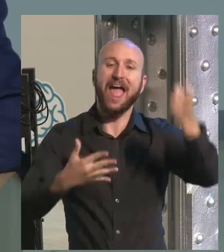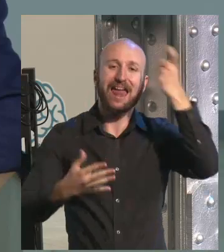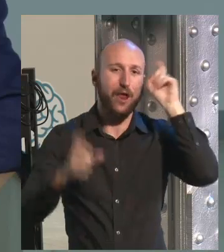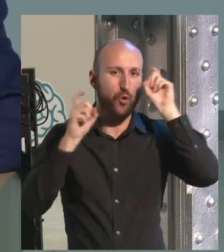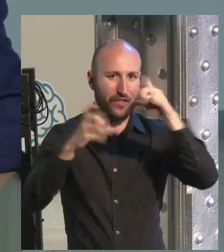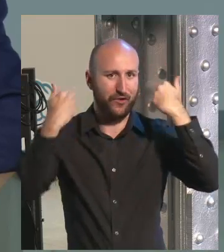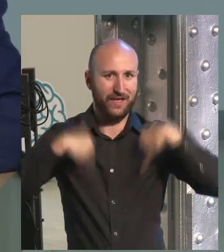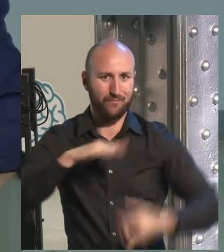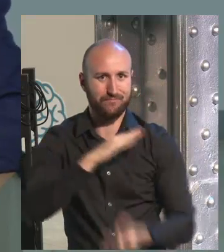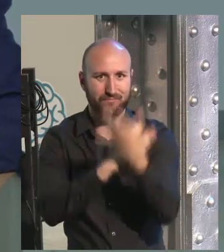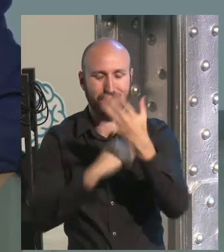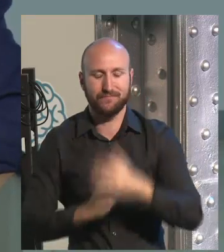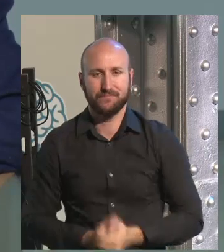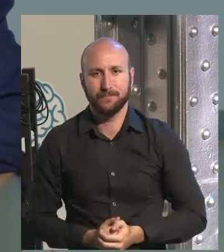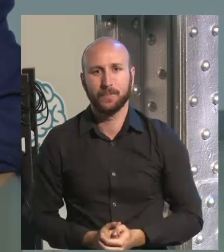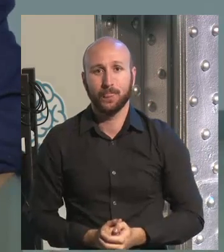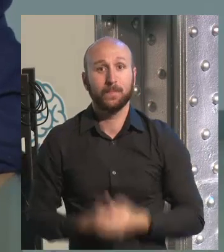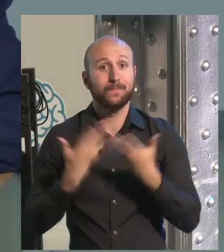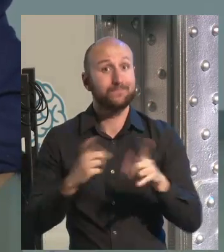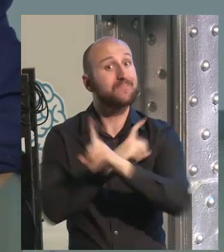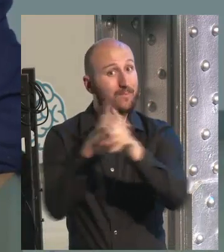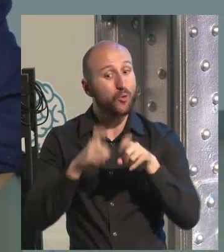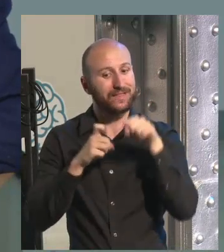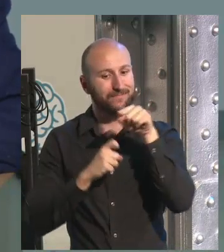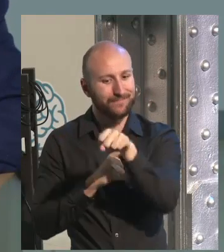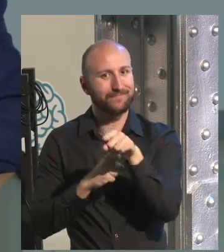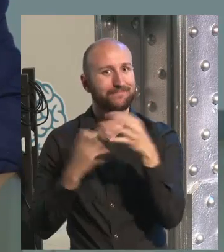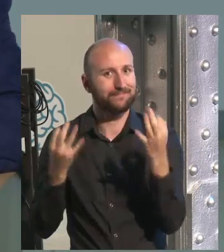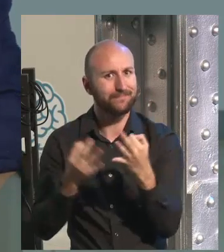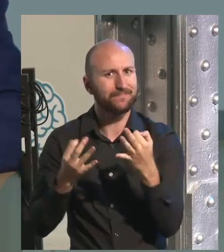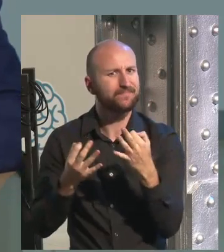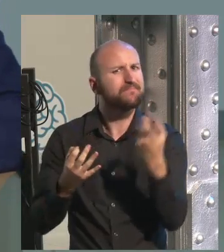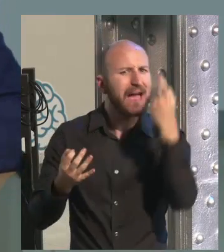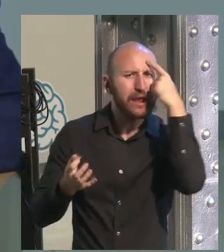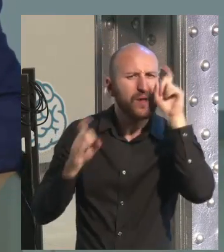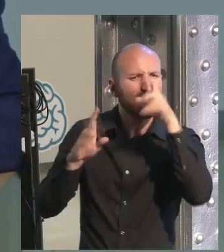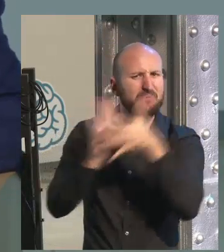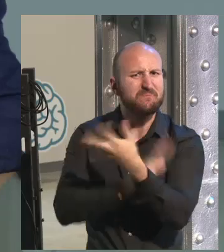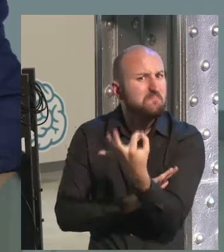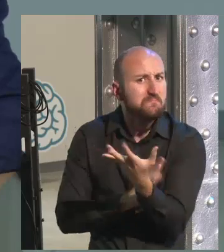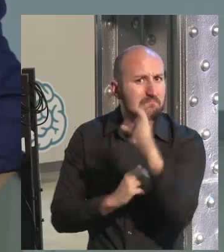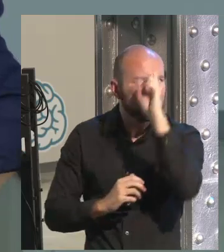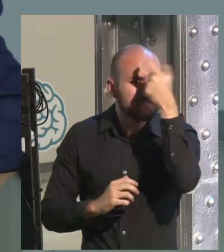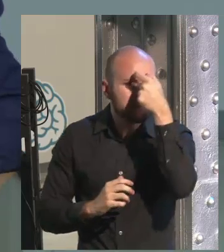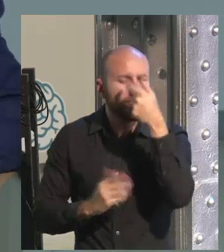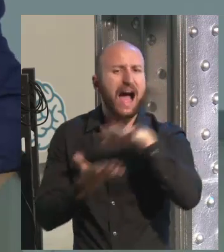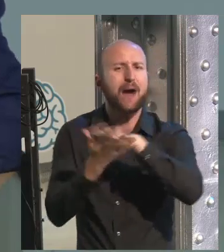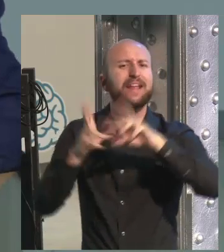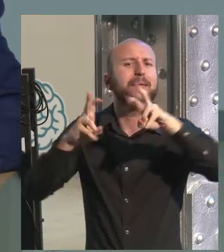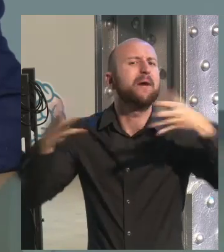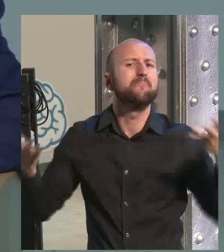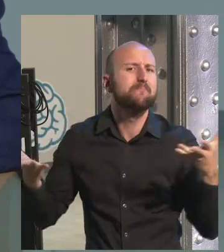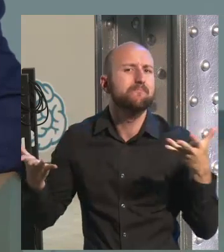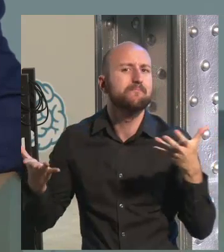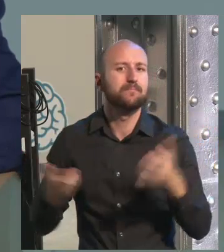neuroeducation. And the question is, what is neuroeducation? What